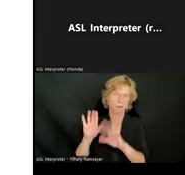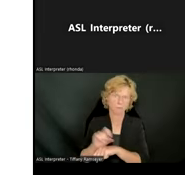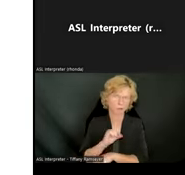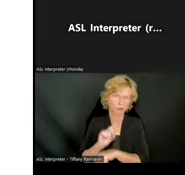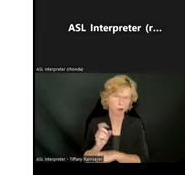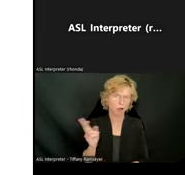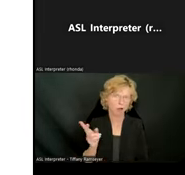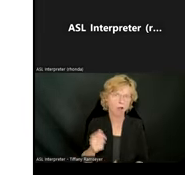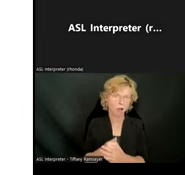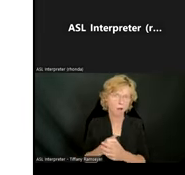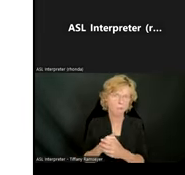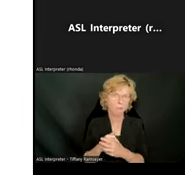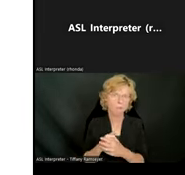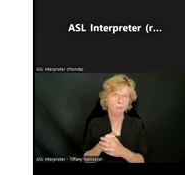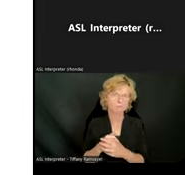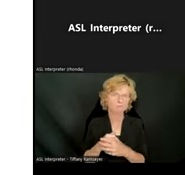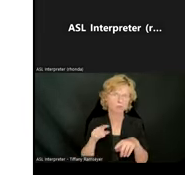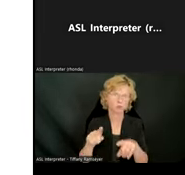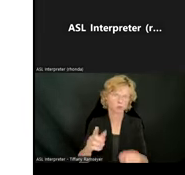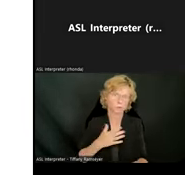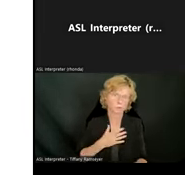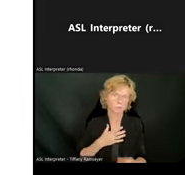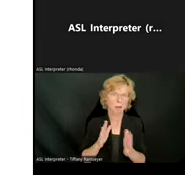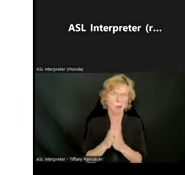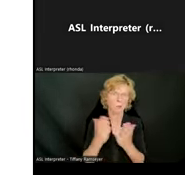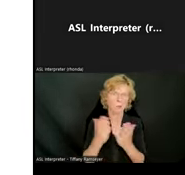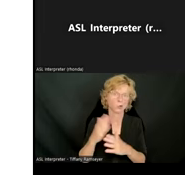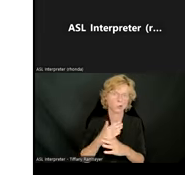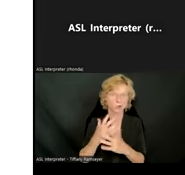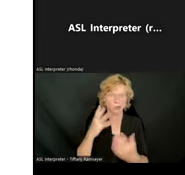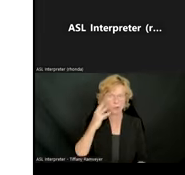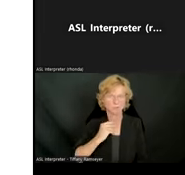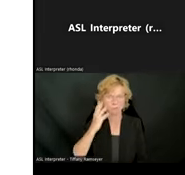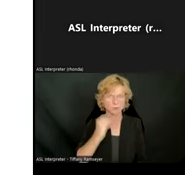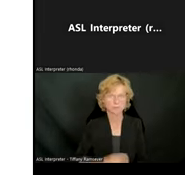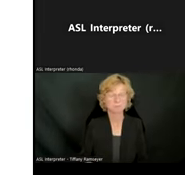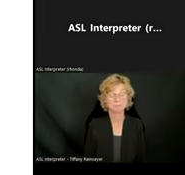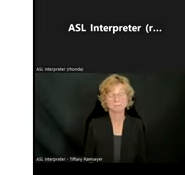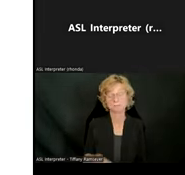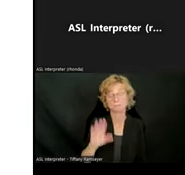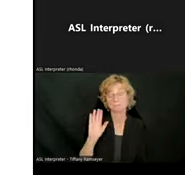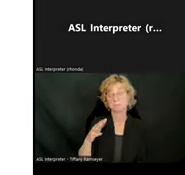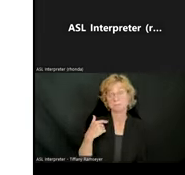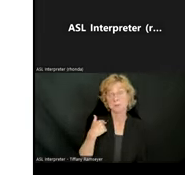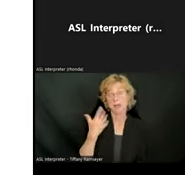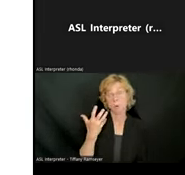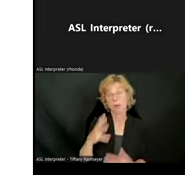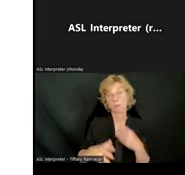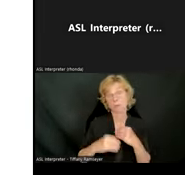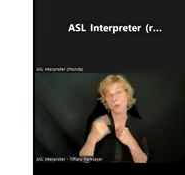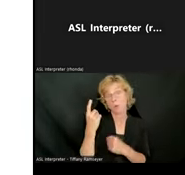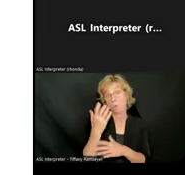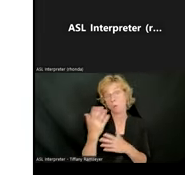Bookshare journey. Ellery, can I add one more thing? Please, go ahead. I want to remind